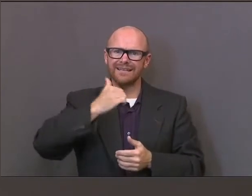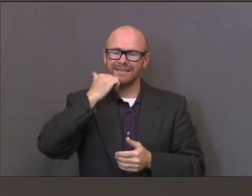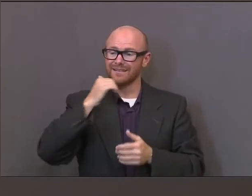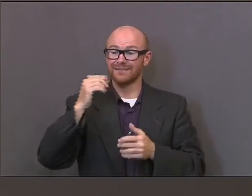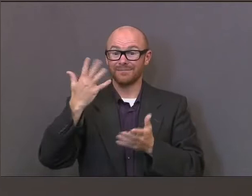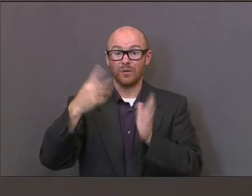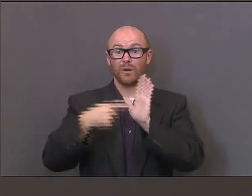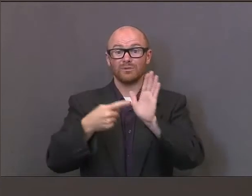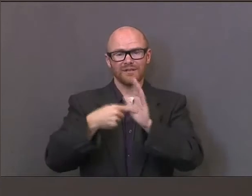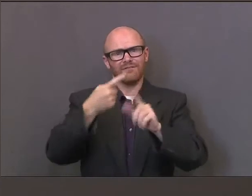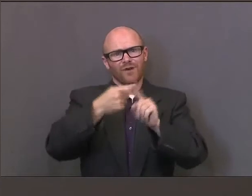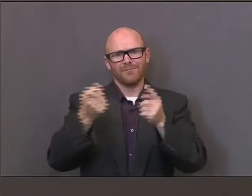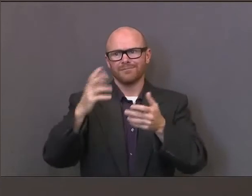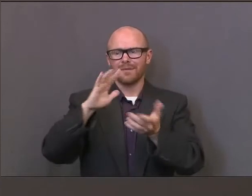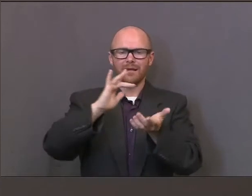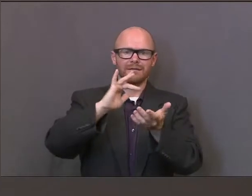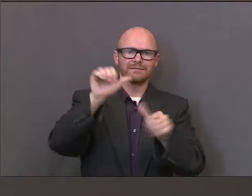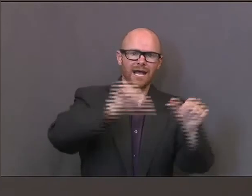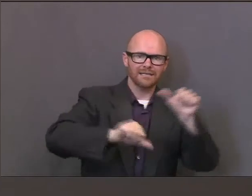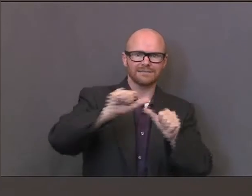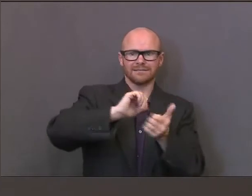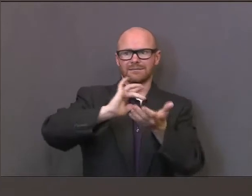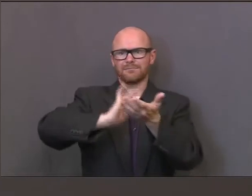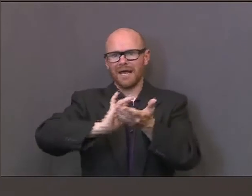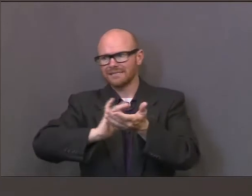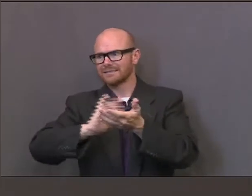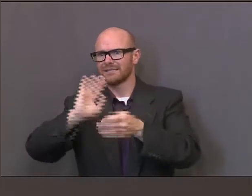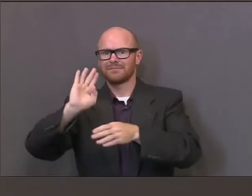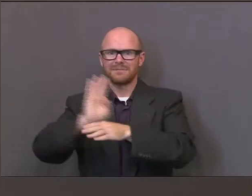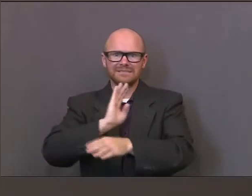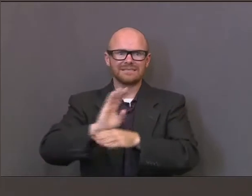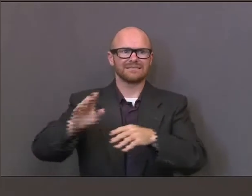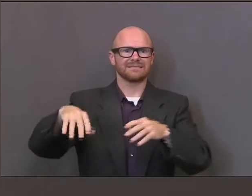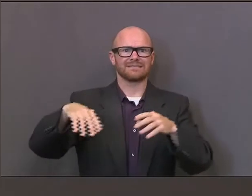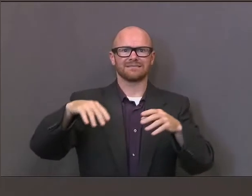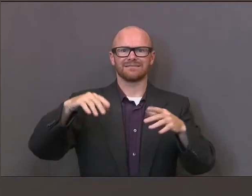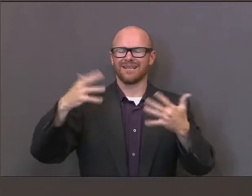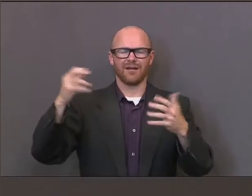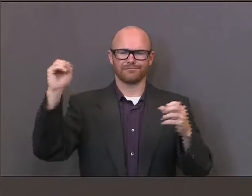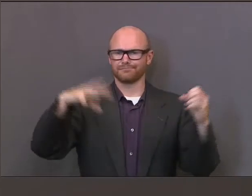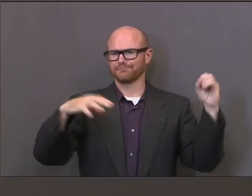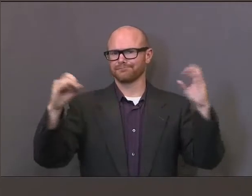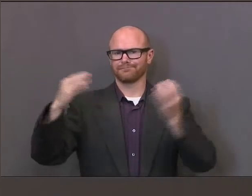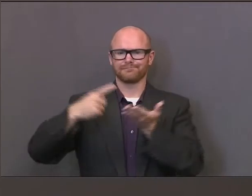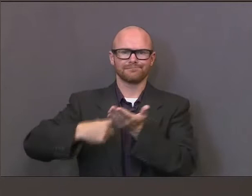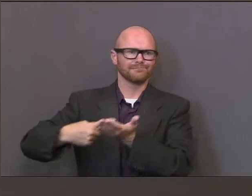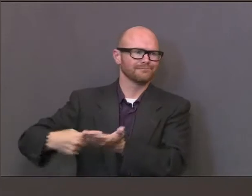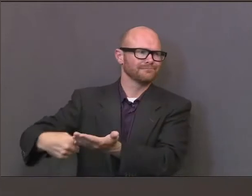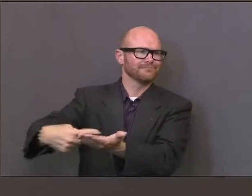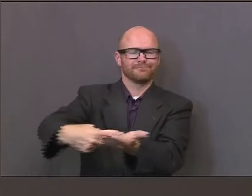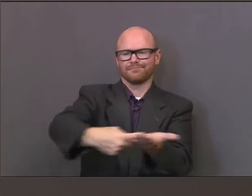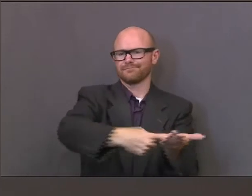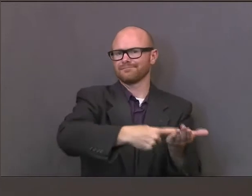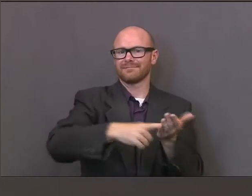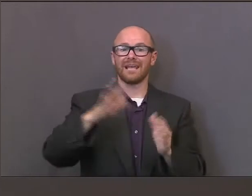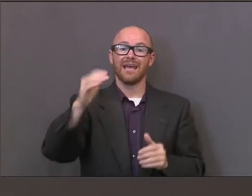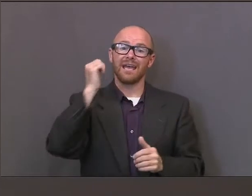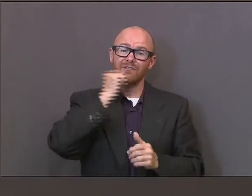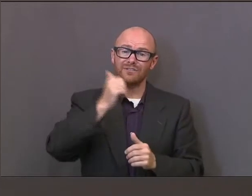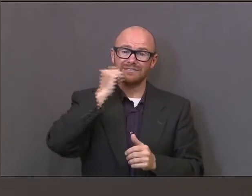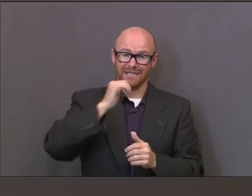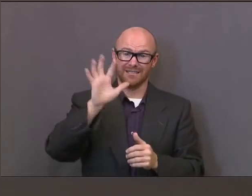community, the private sector, all working together to find a balanced approach of how we can, in fact, protect everybody's health